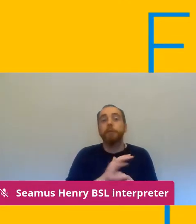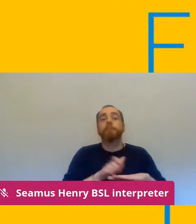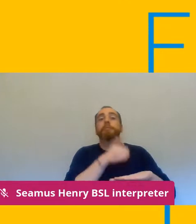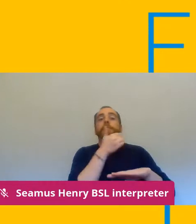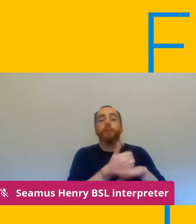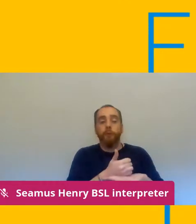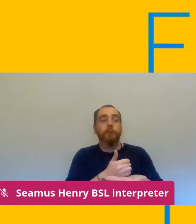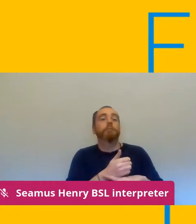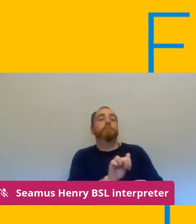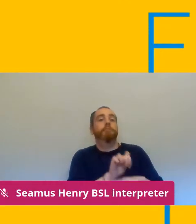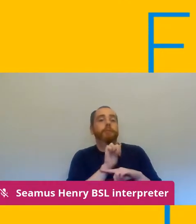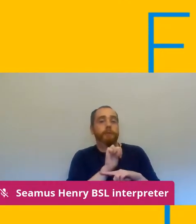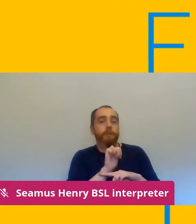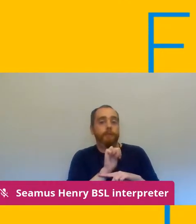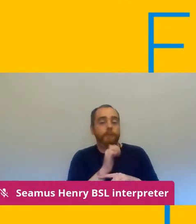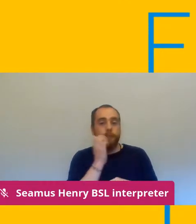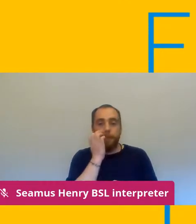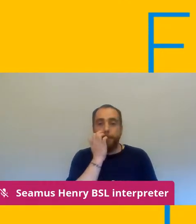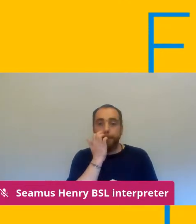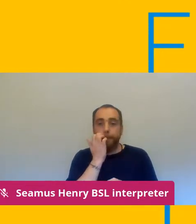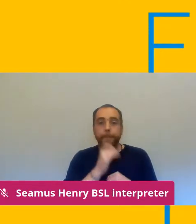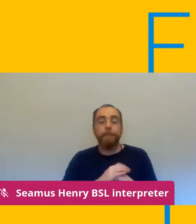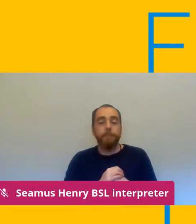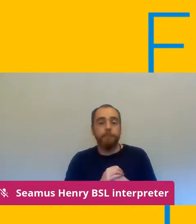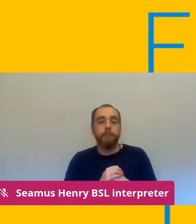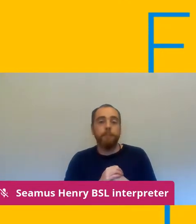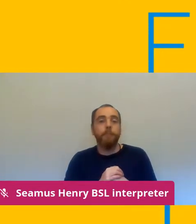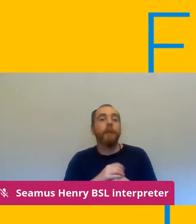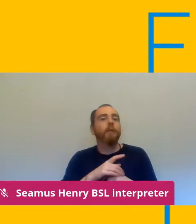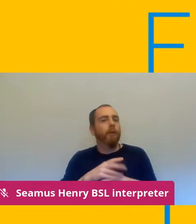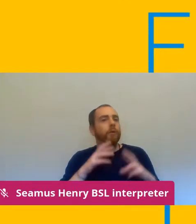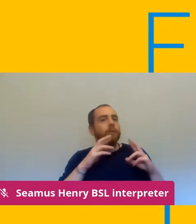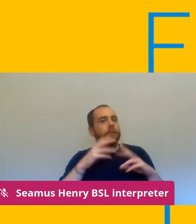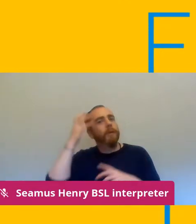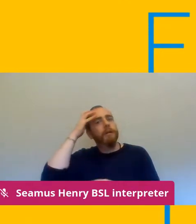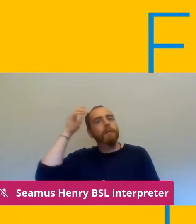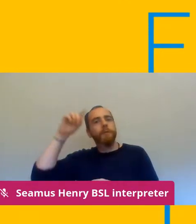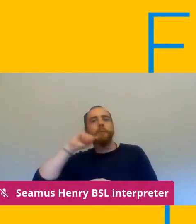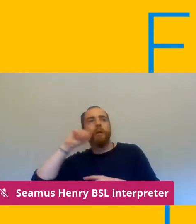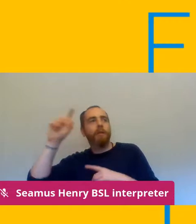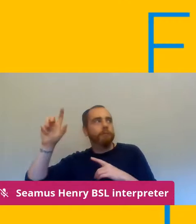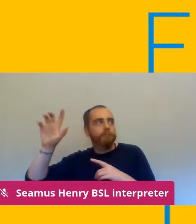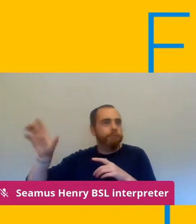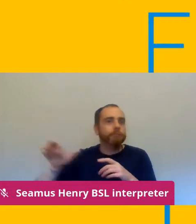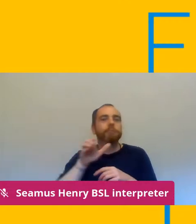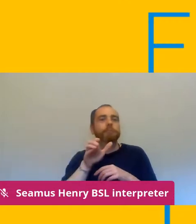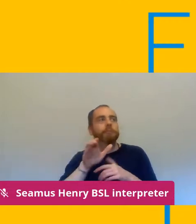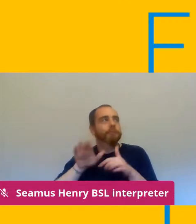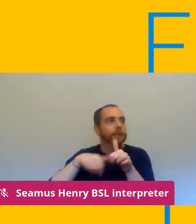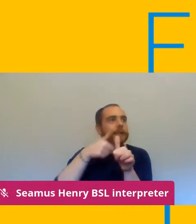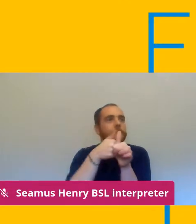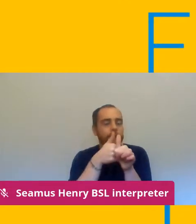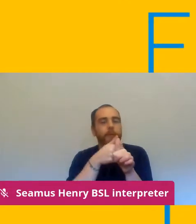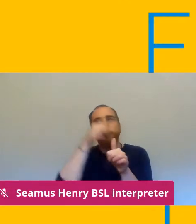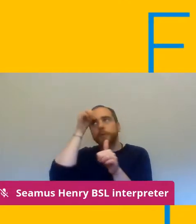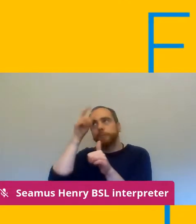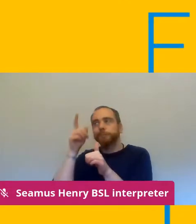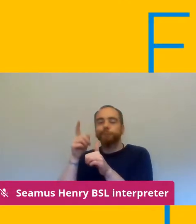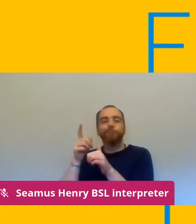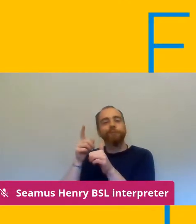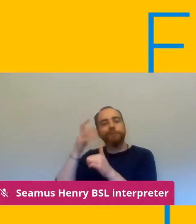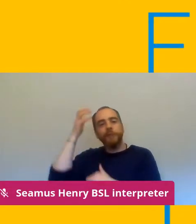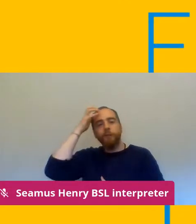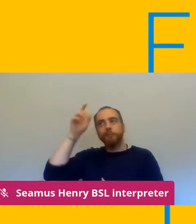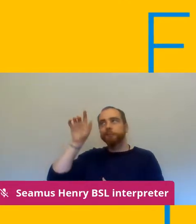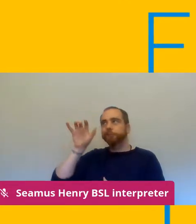and support them notwithstanding this government's uh willingness to bend the rule of law as we've seen in other issues when it suits their